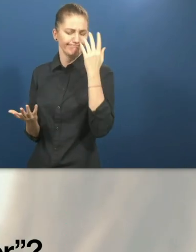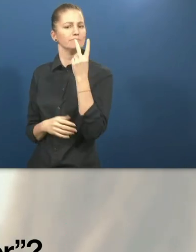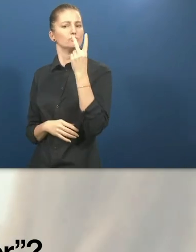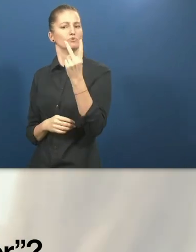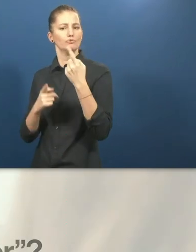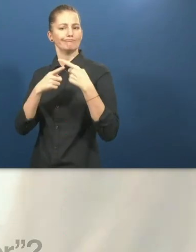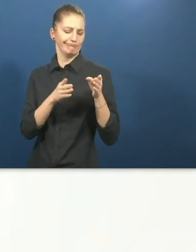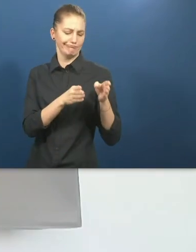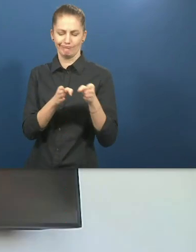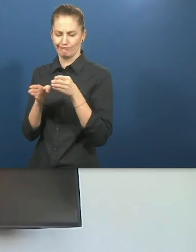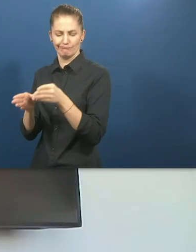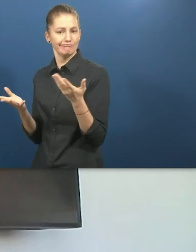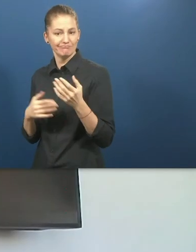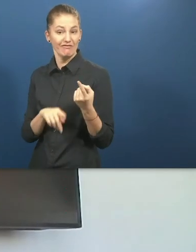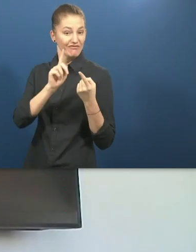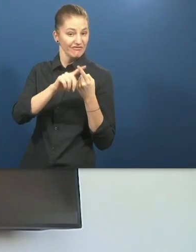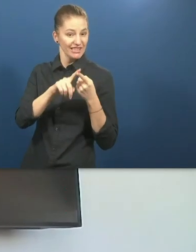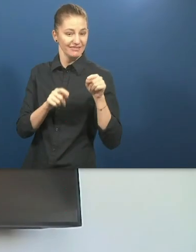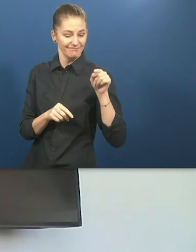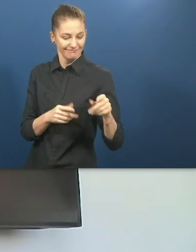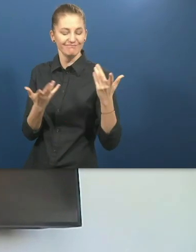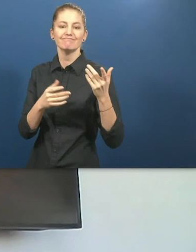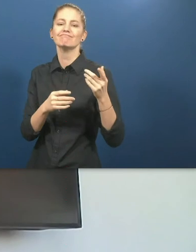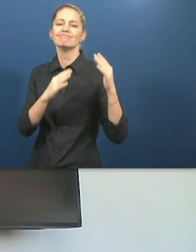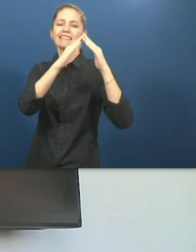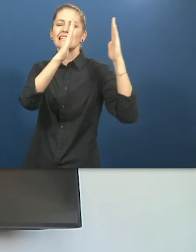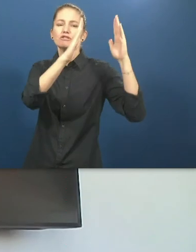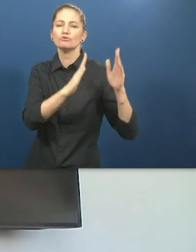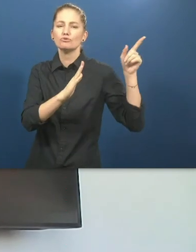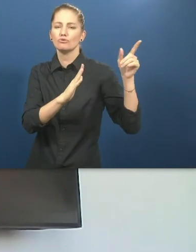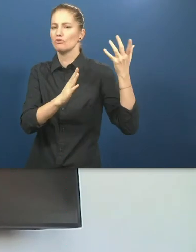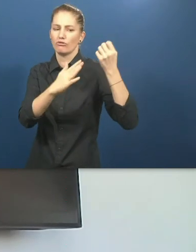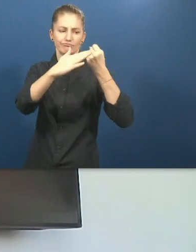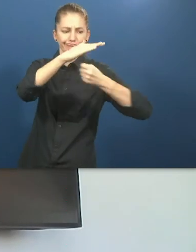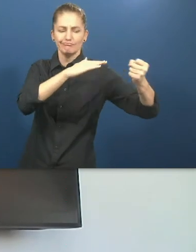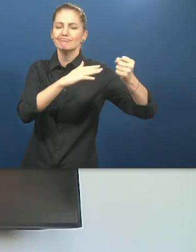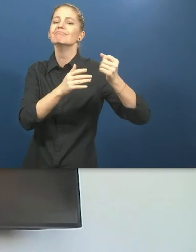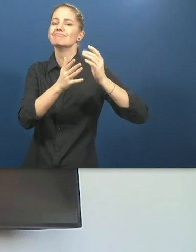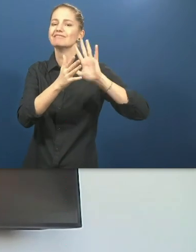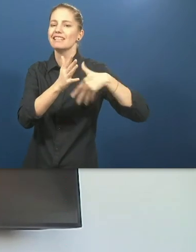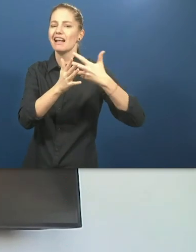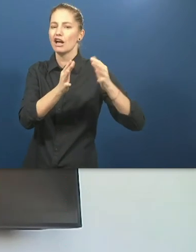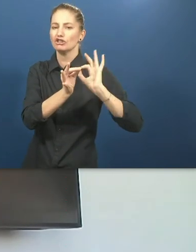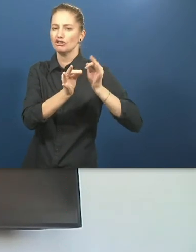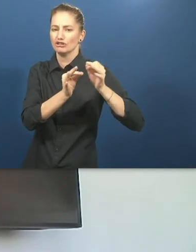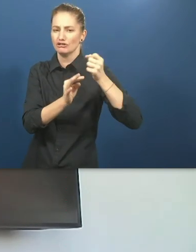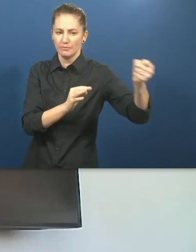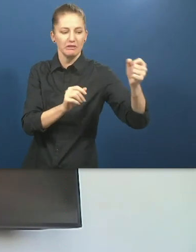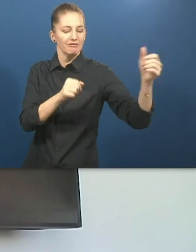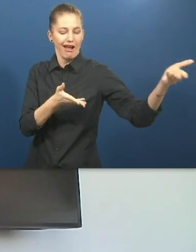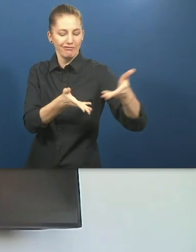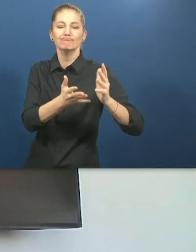What is Visor about Visor? We have two alternatives or competencies to Visor. The first are the interpreters of language and sign language